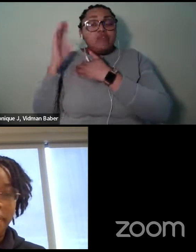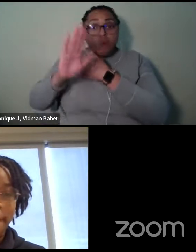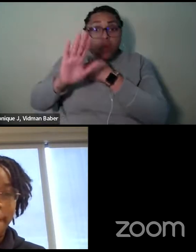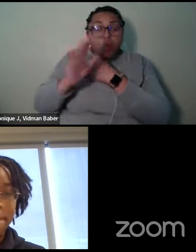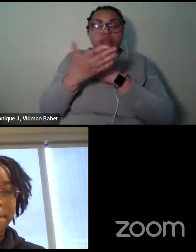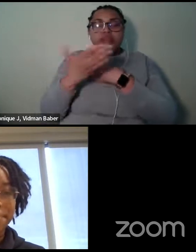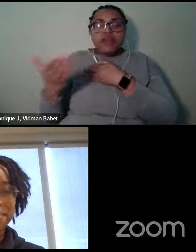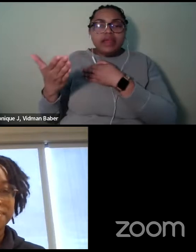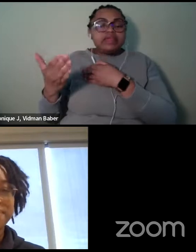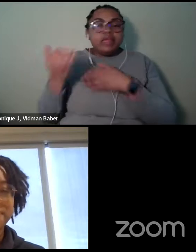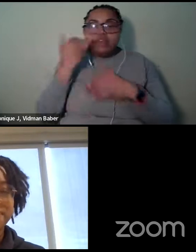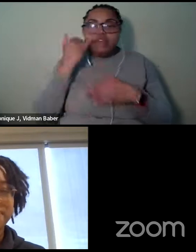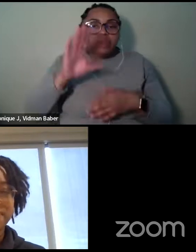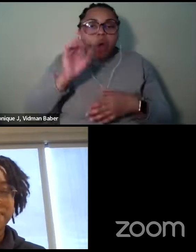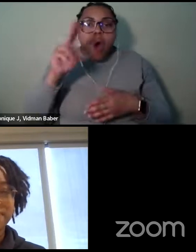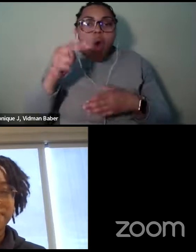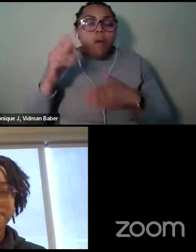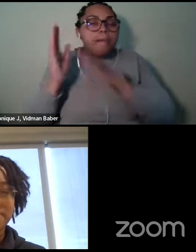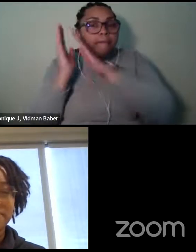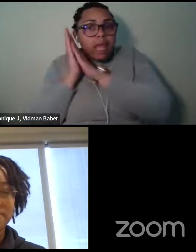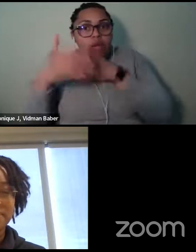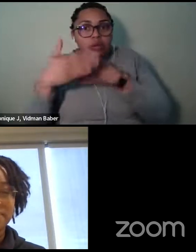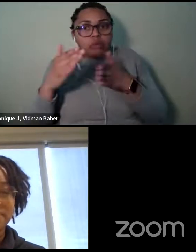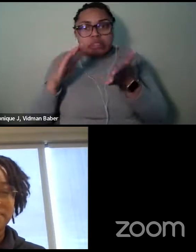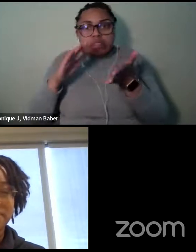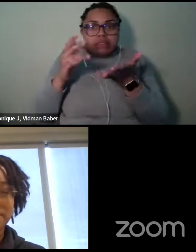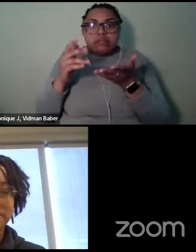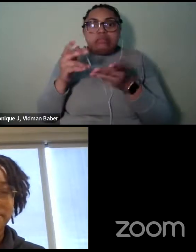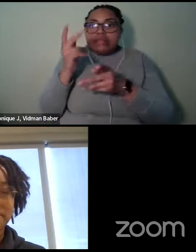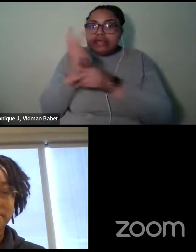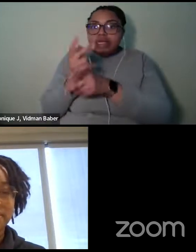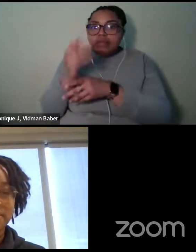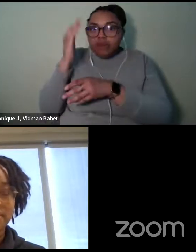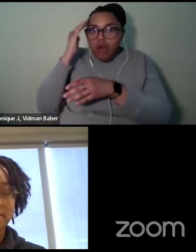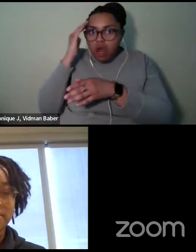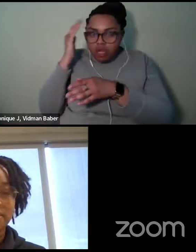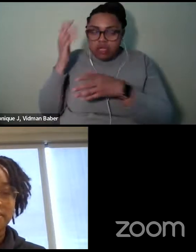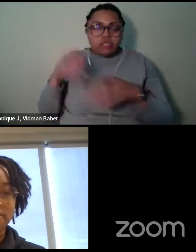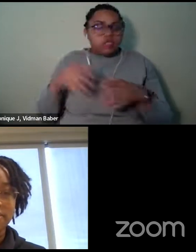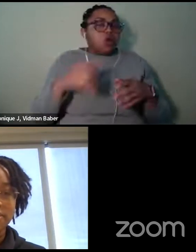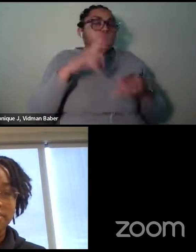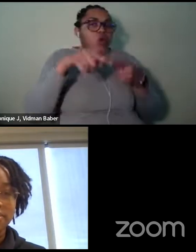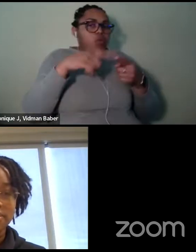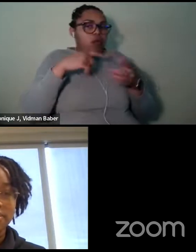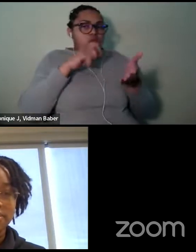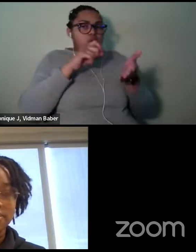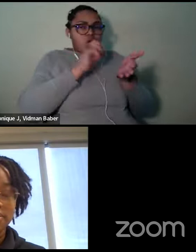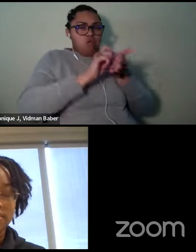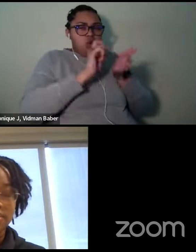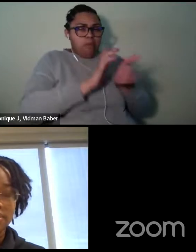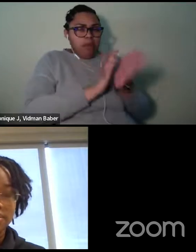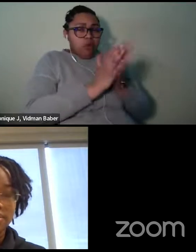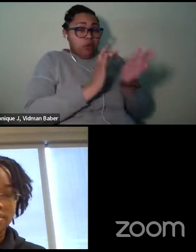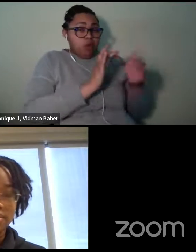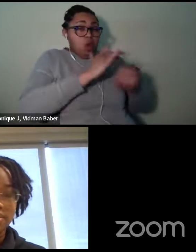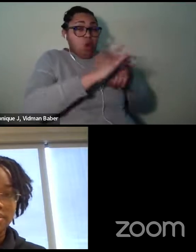initially when I wrote, um, in the early drafts of Mermaid Kinsey, I was really focused on